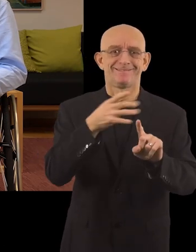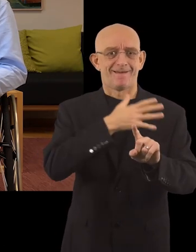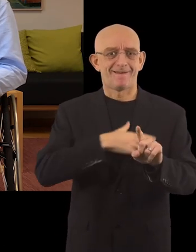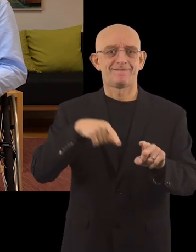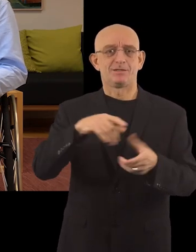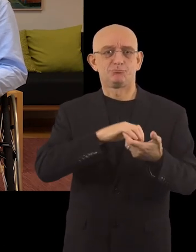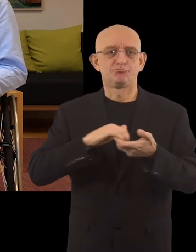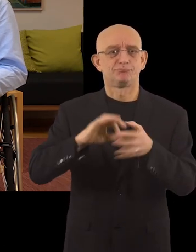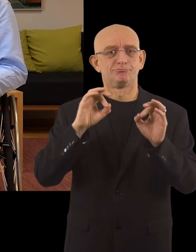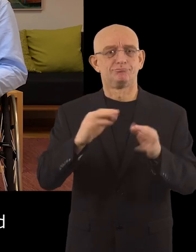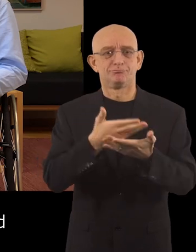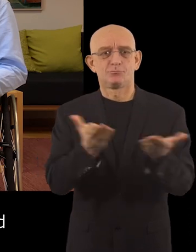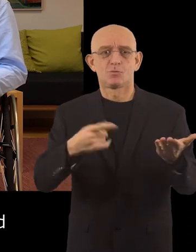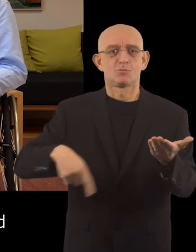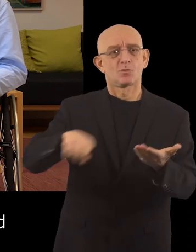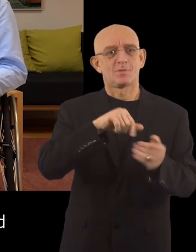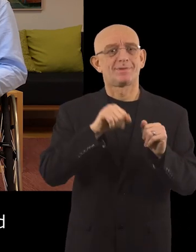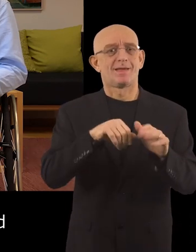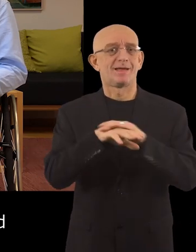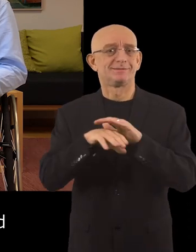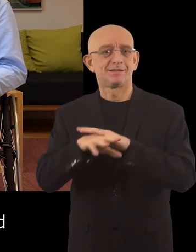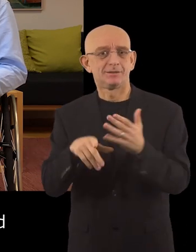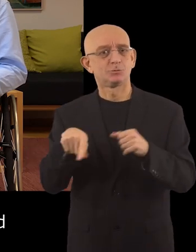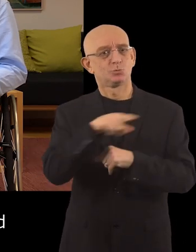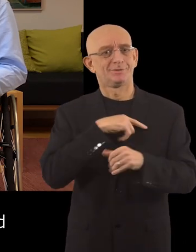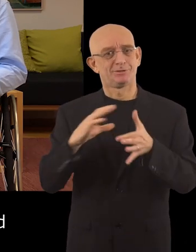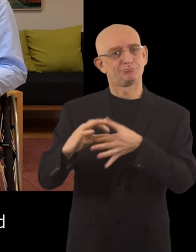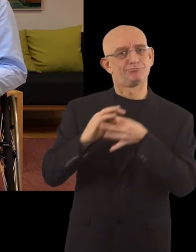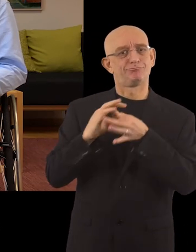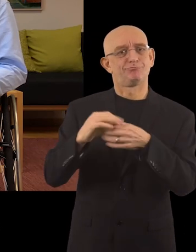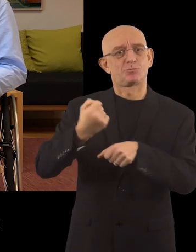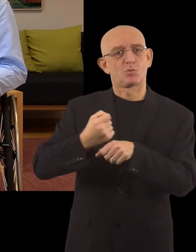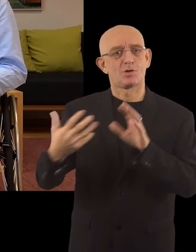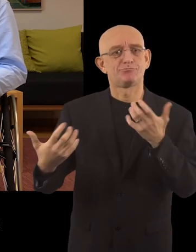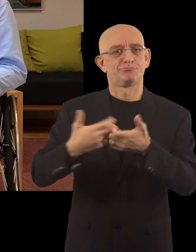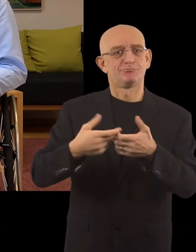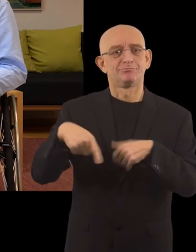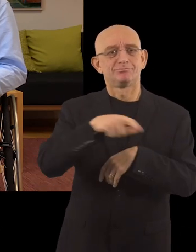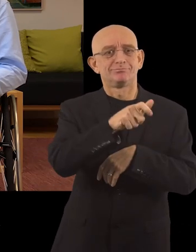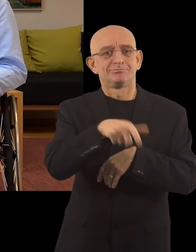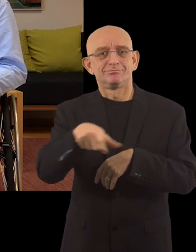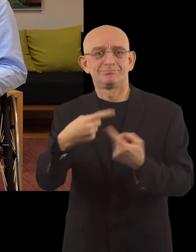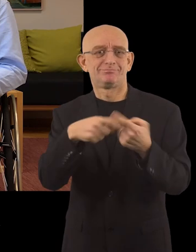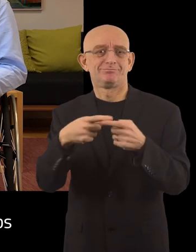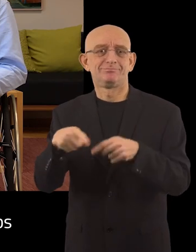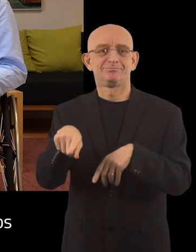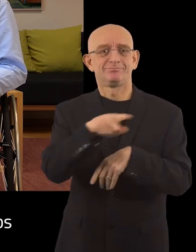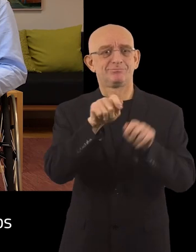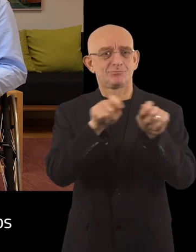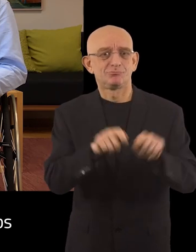för alla. Det är ett samarbete som har utvecklats och där representanter för de olika